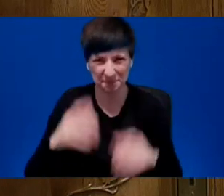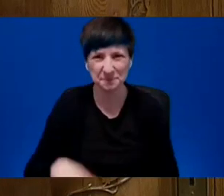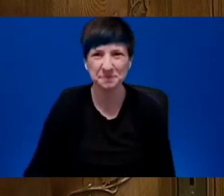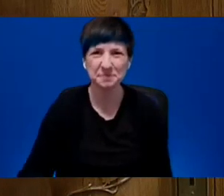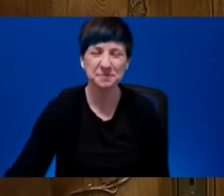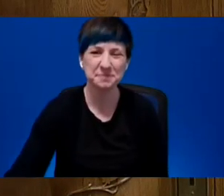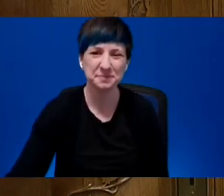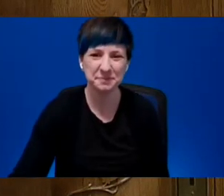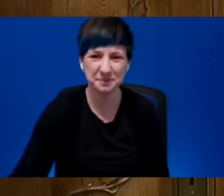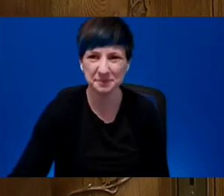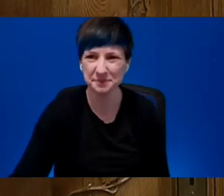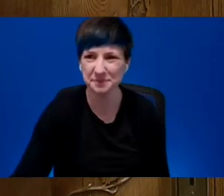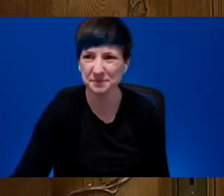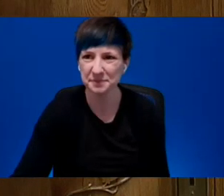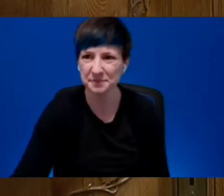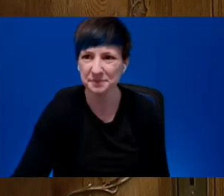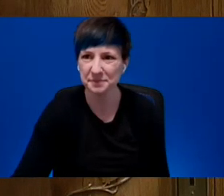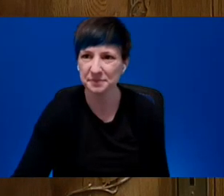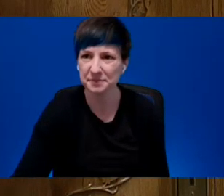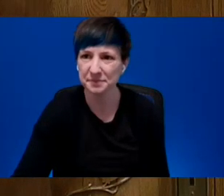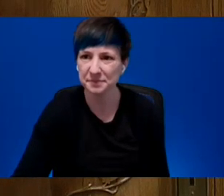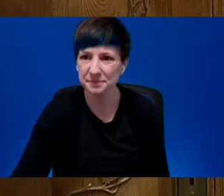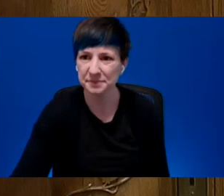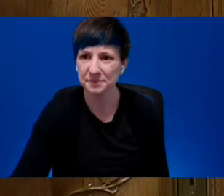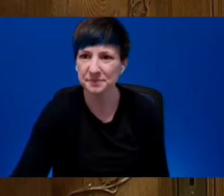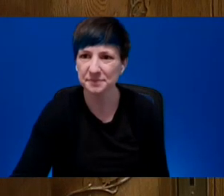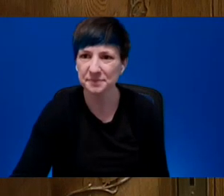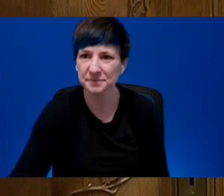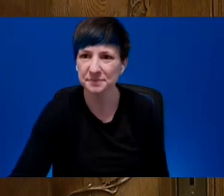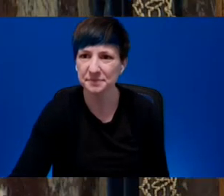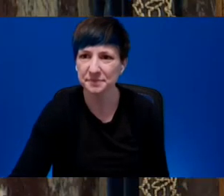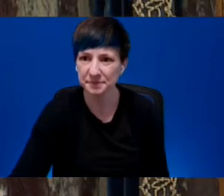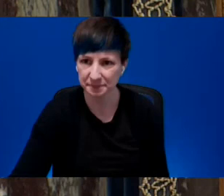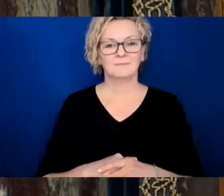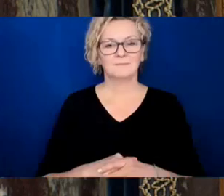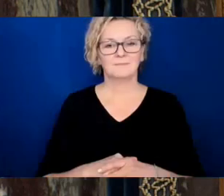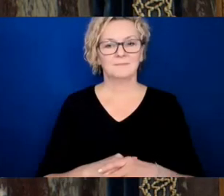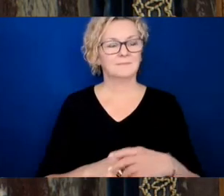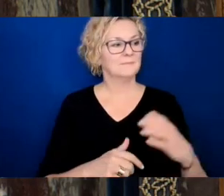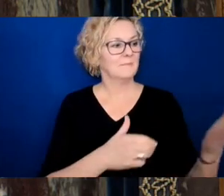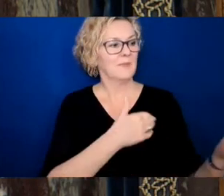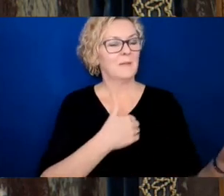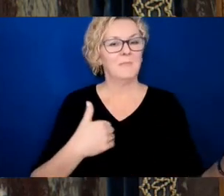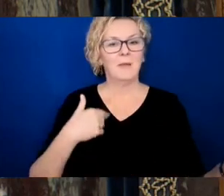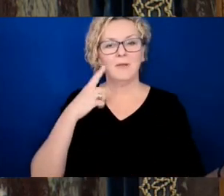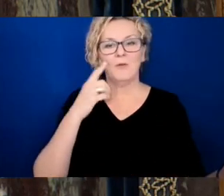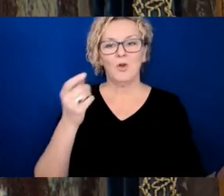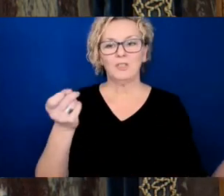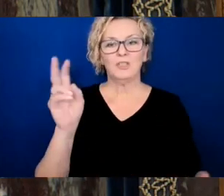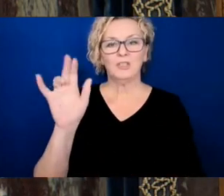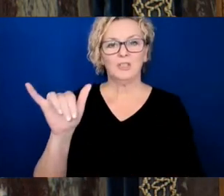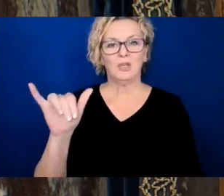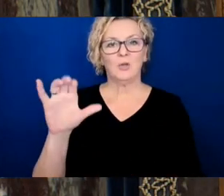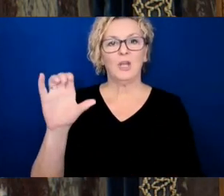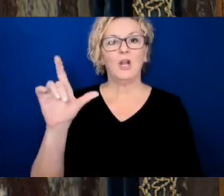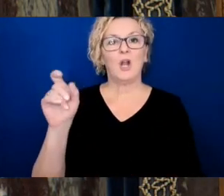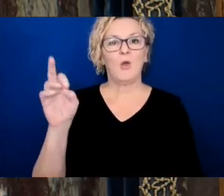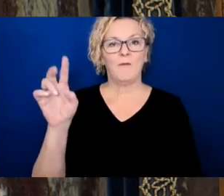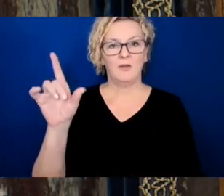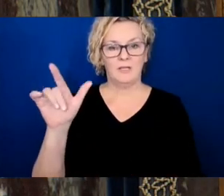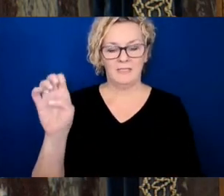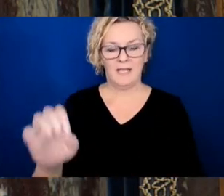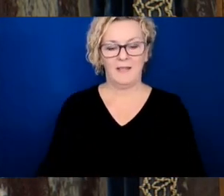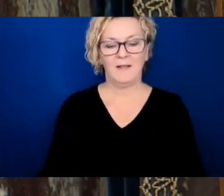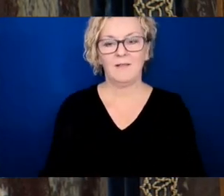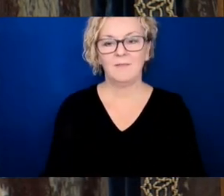Member for Surrey Cloverdale. Thank you, Honourable Speaker. Last week, had the privilege of attending a sod turning for a